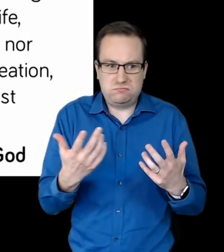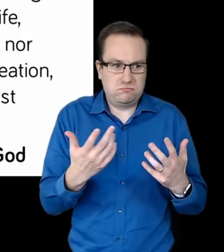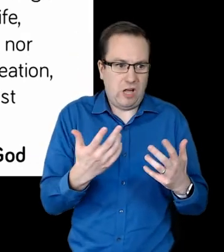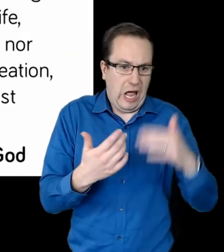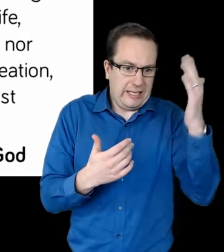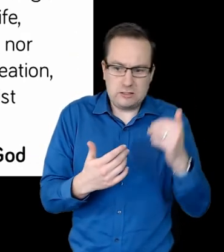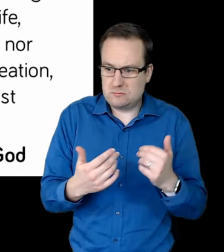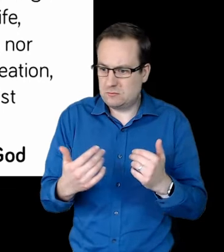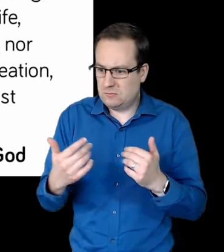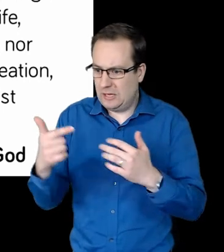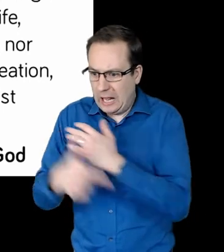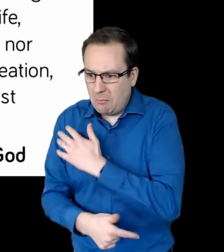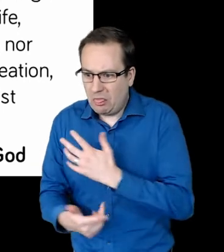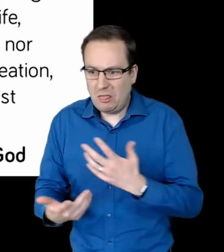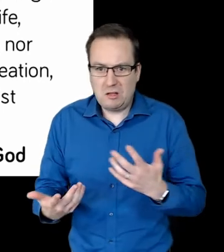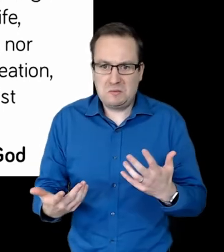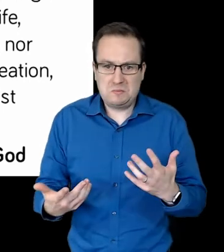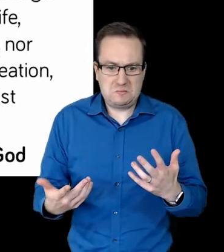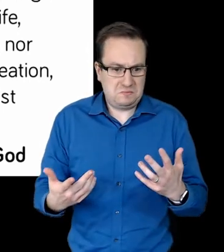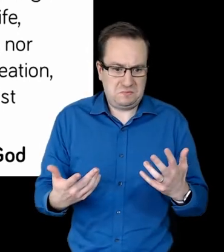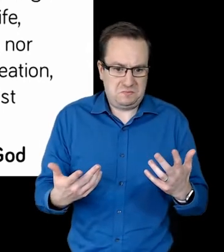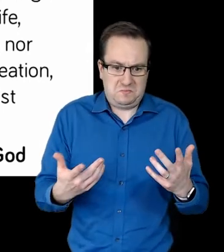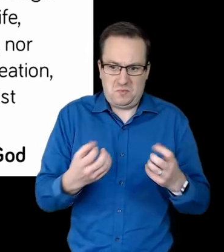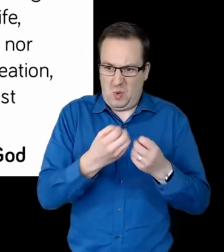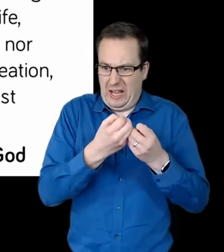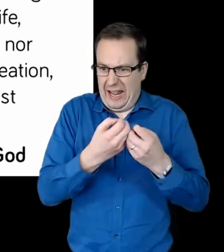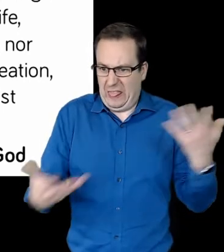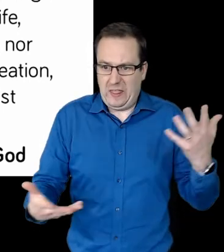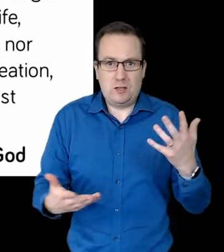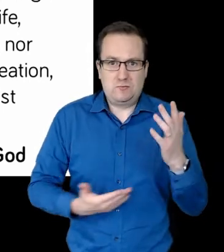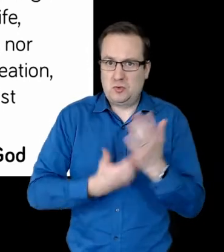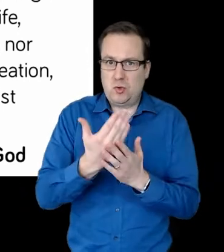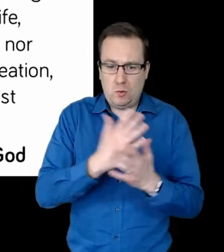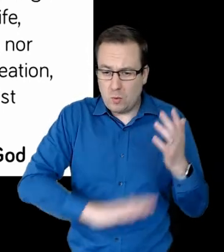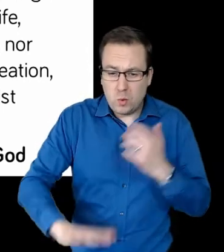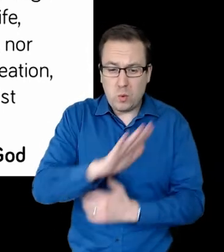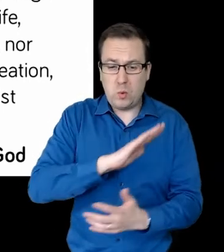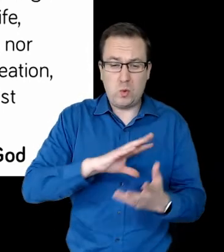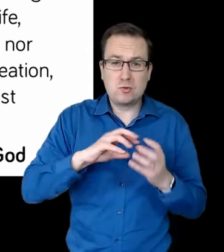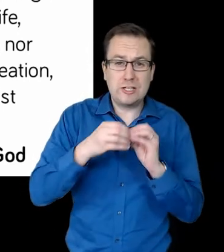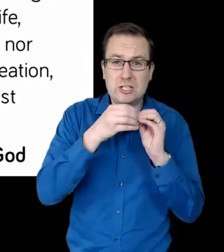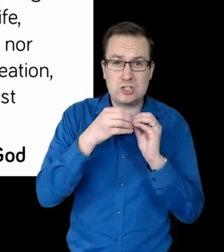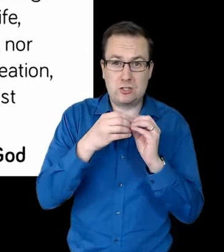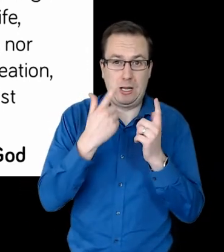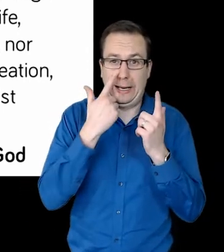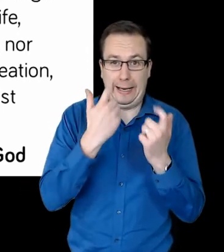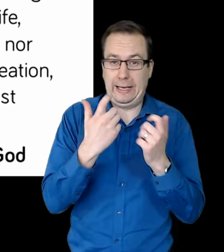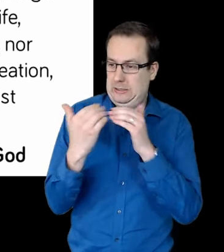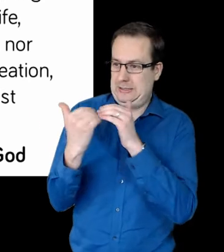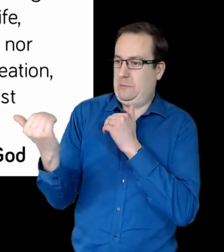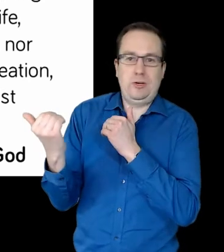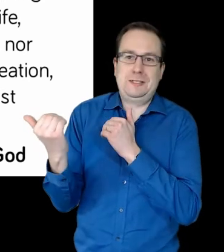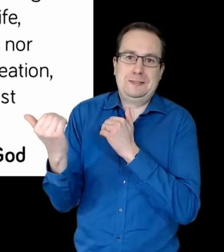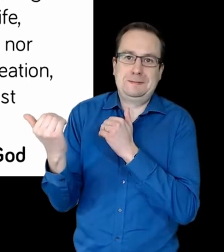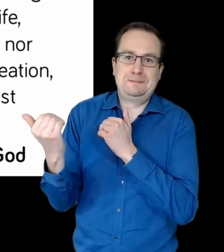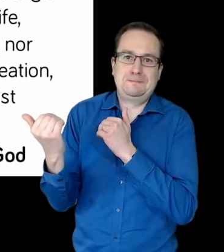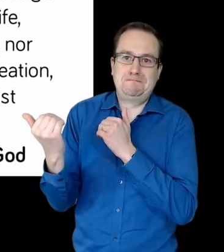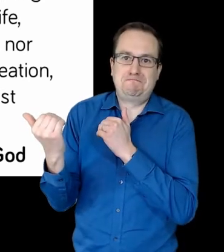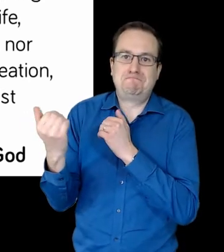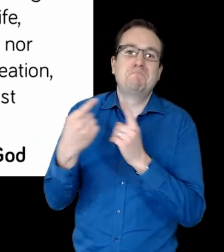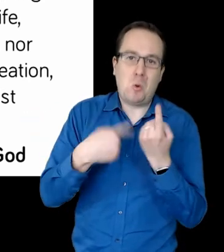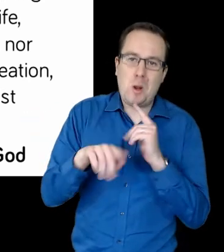nor depth. Nor anything else in all creation. Will be able to separate us